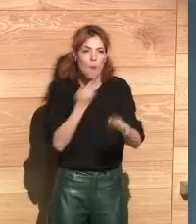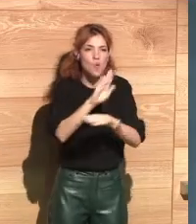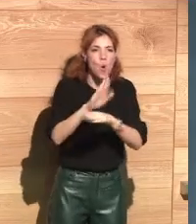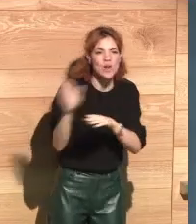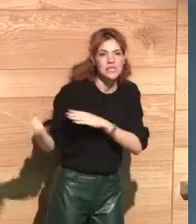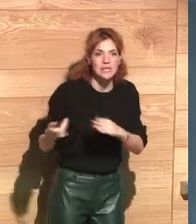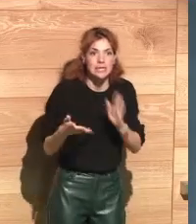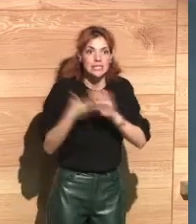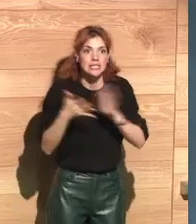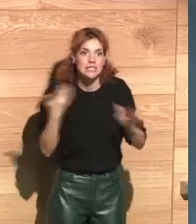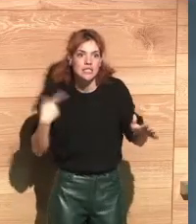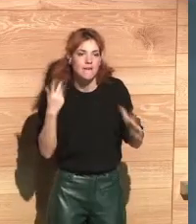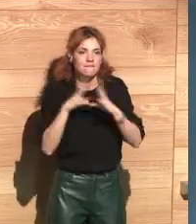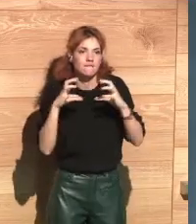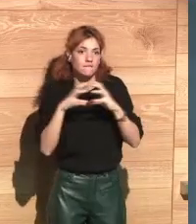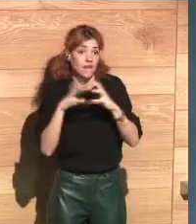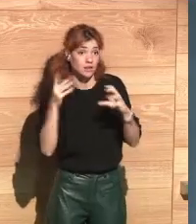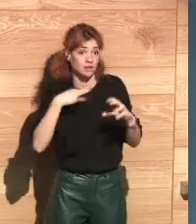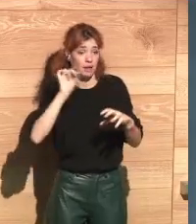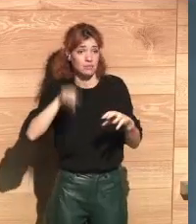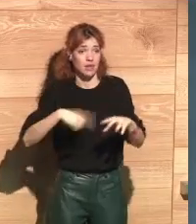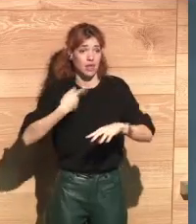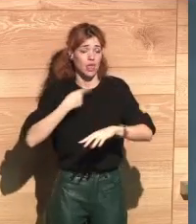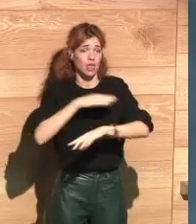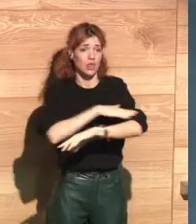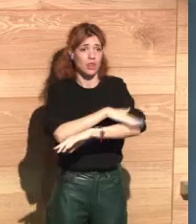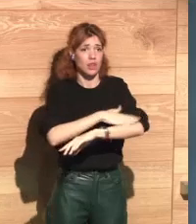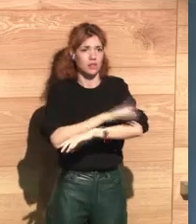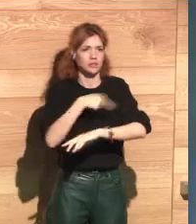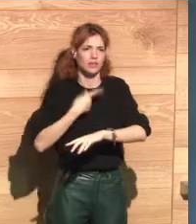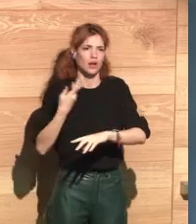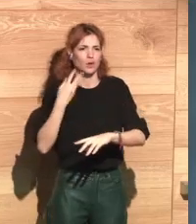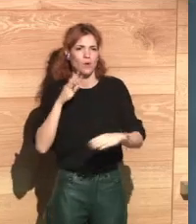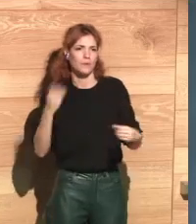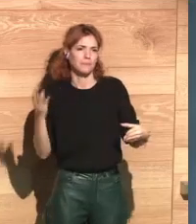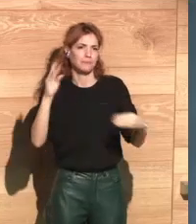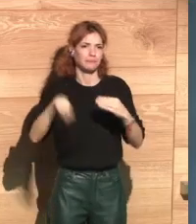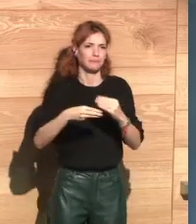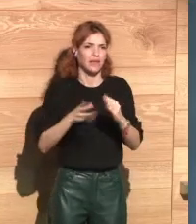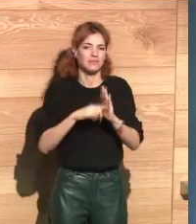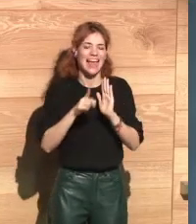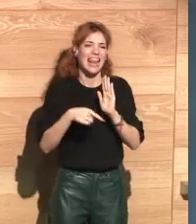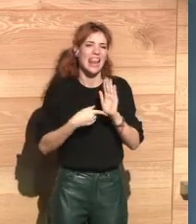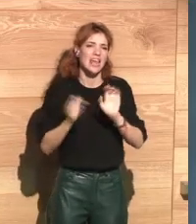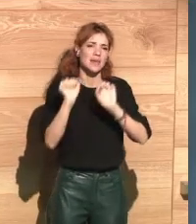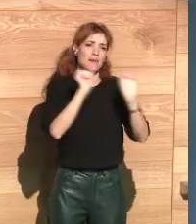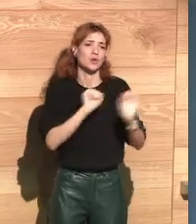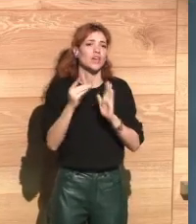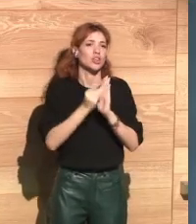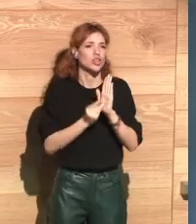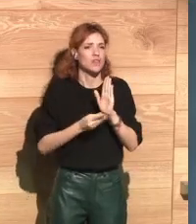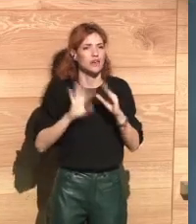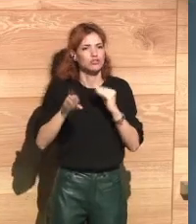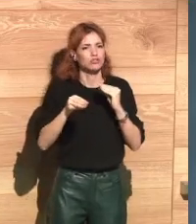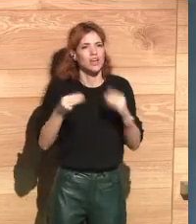race in order to publish the next set of guidelines might really encumber